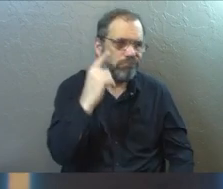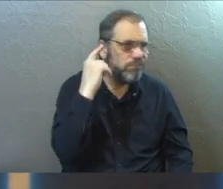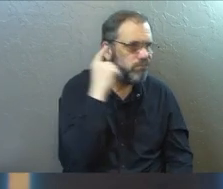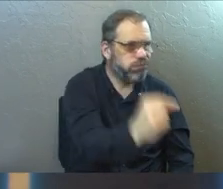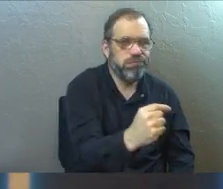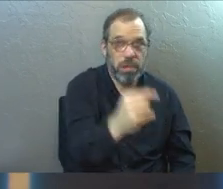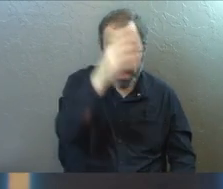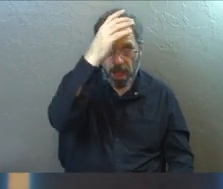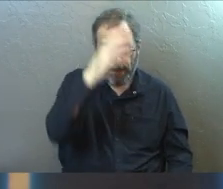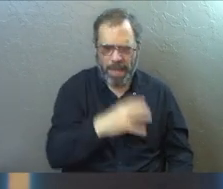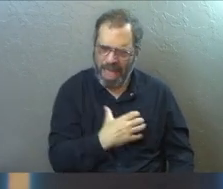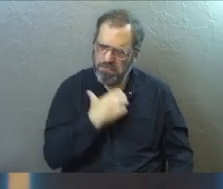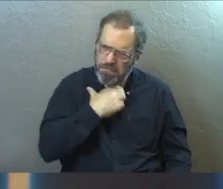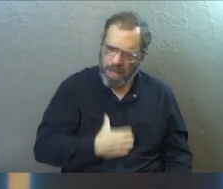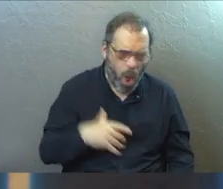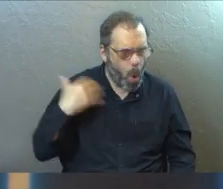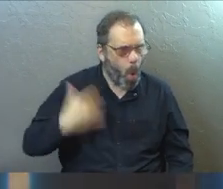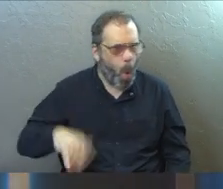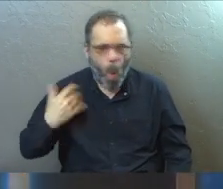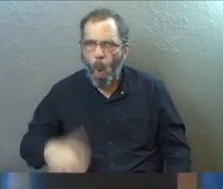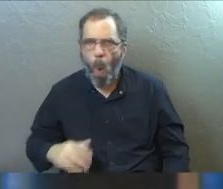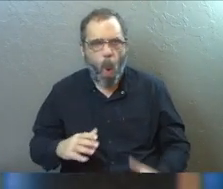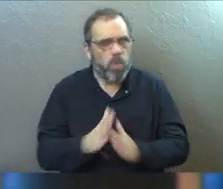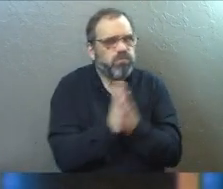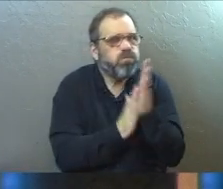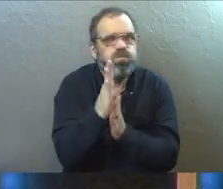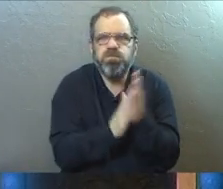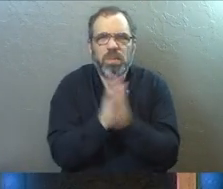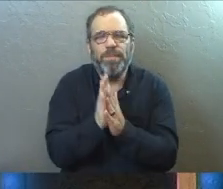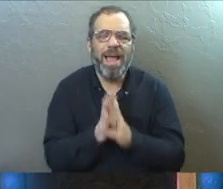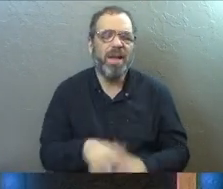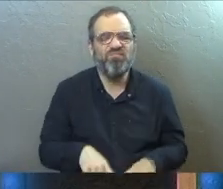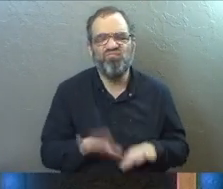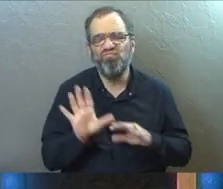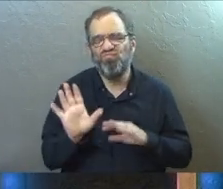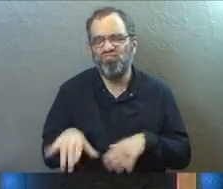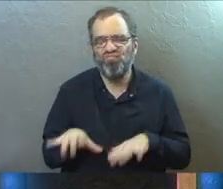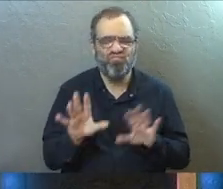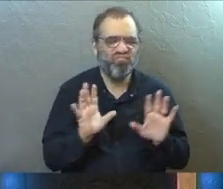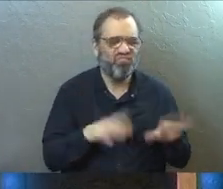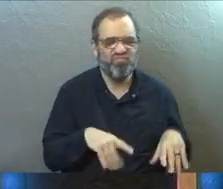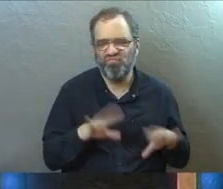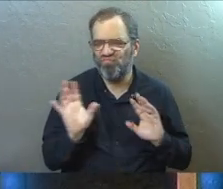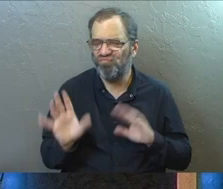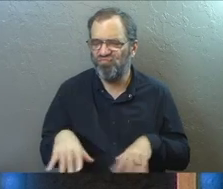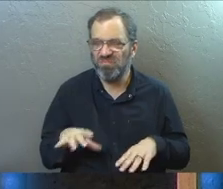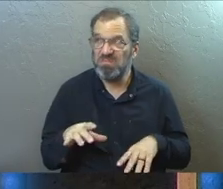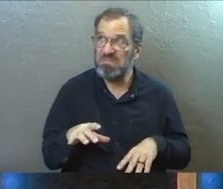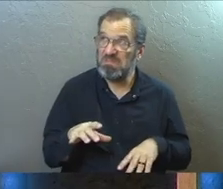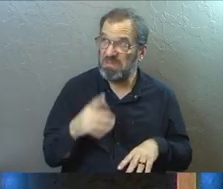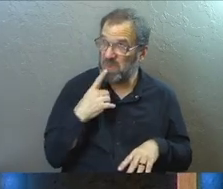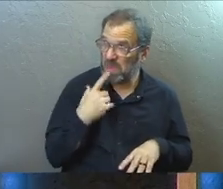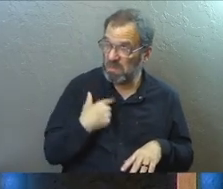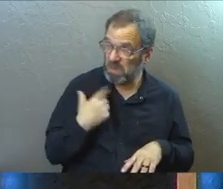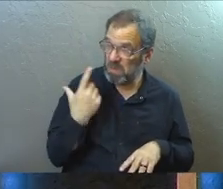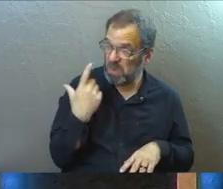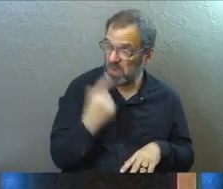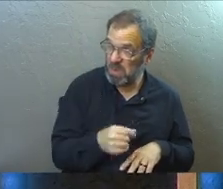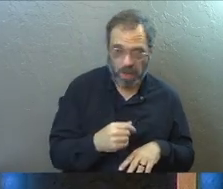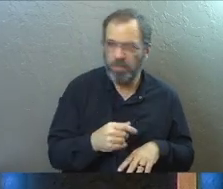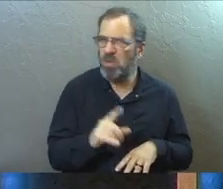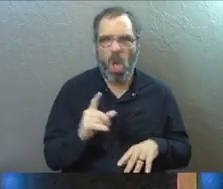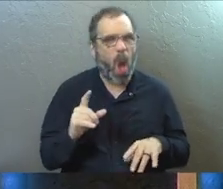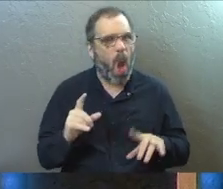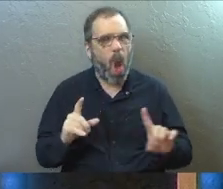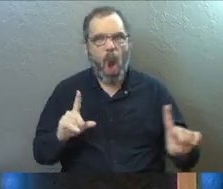This is a guy who is passionate. Amen. This is a guy who is not wishy-washy. He's not hemming and hawing. Are you sure that you said that, God? He